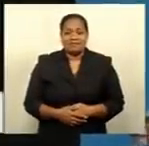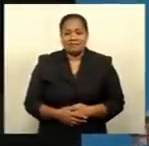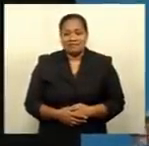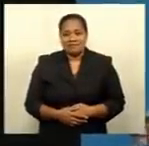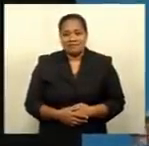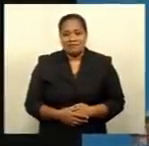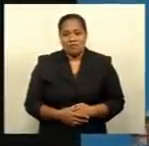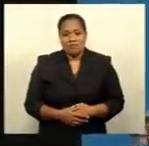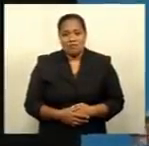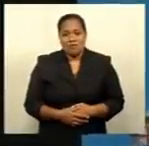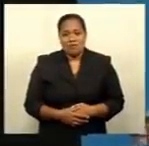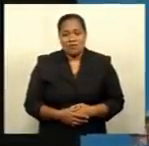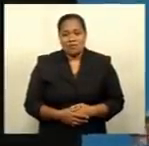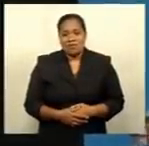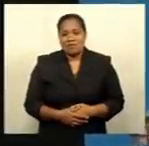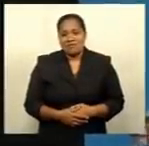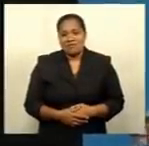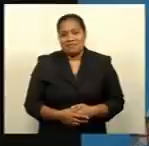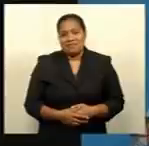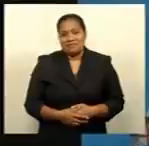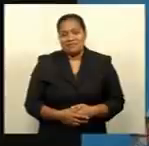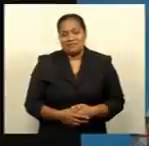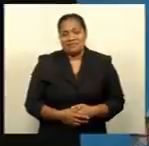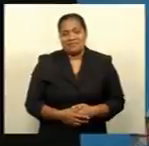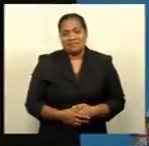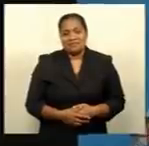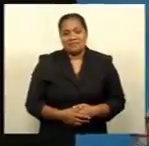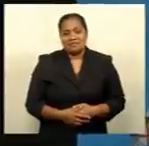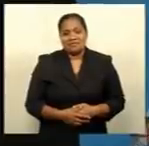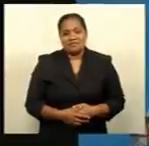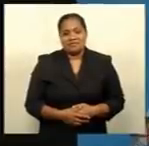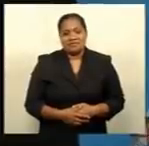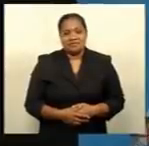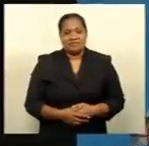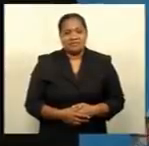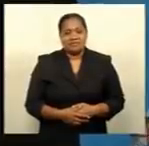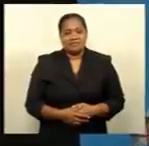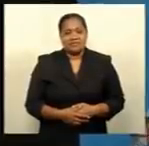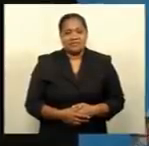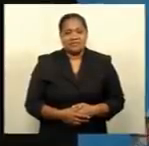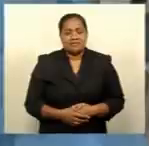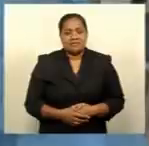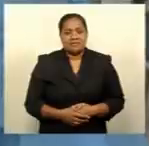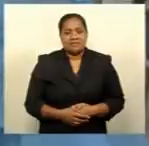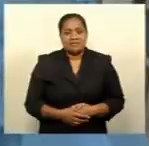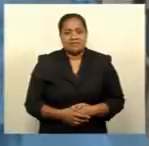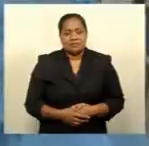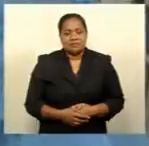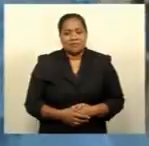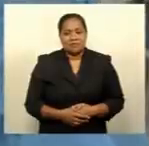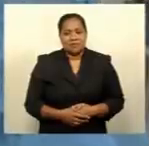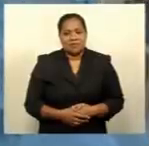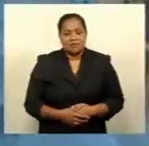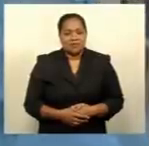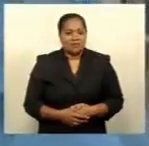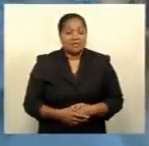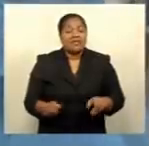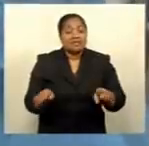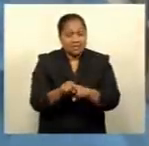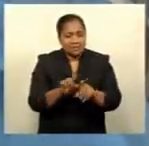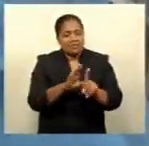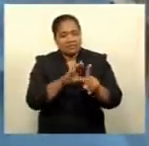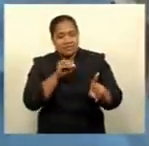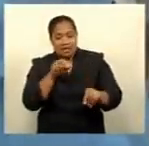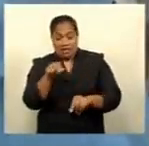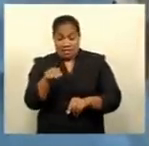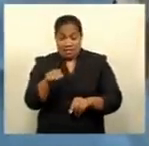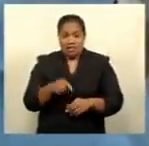and some tragically dying from COVID-19. So once again, we are set with the same example. A rare event